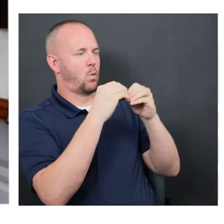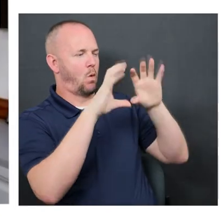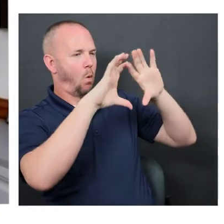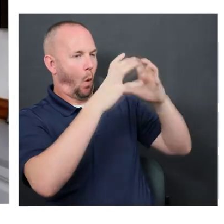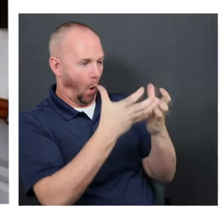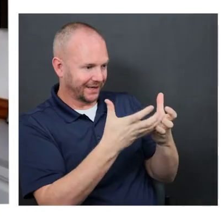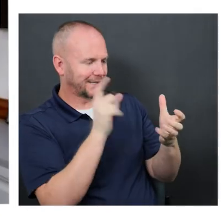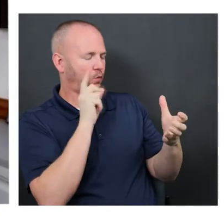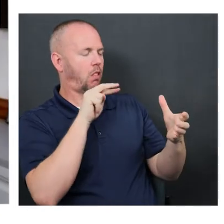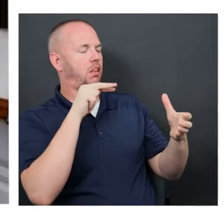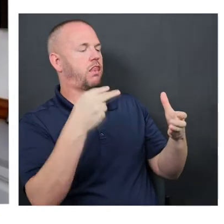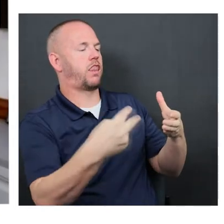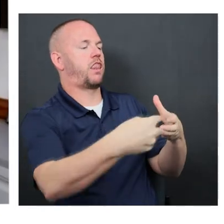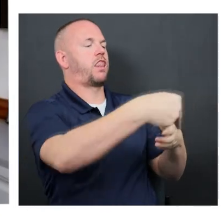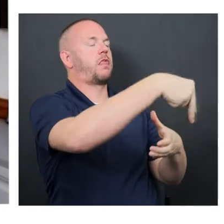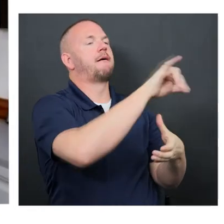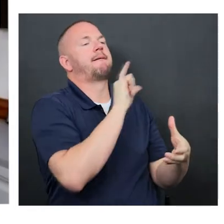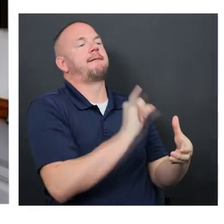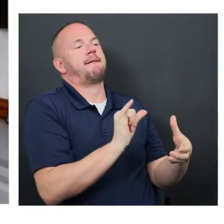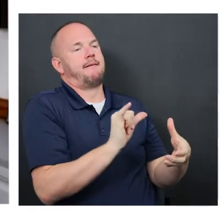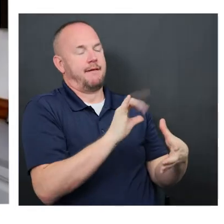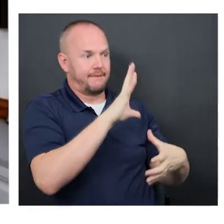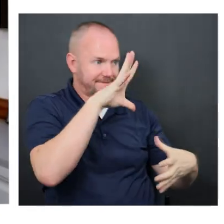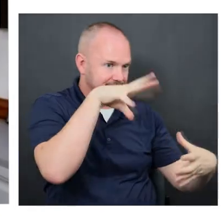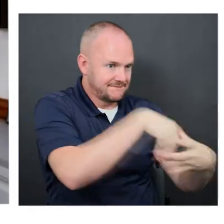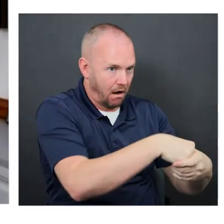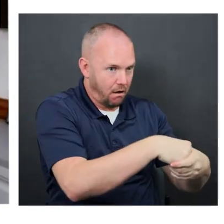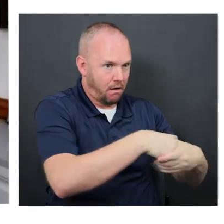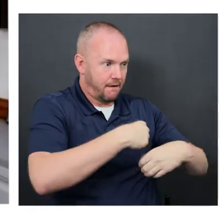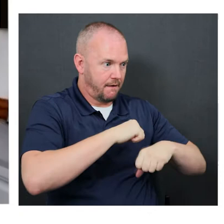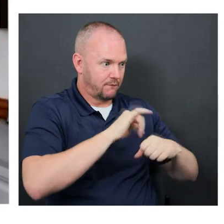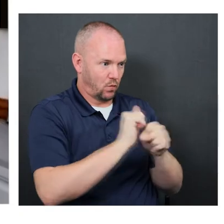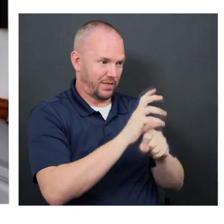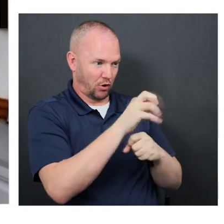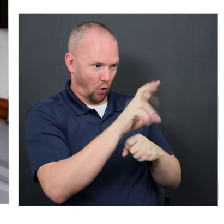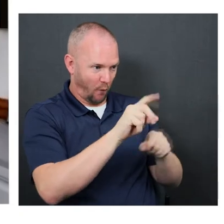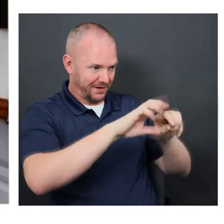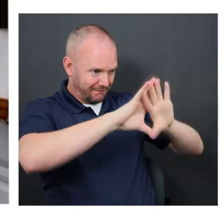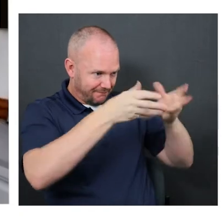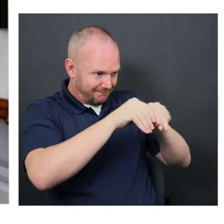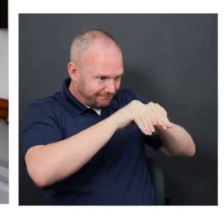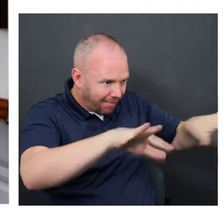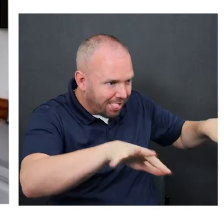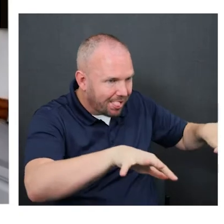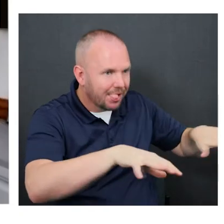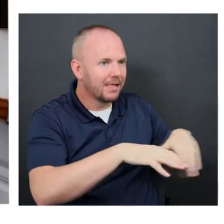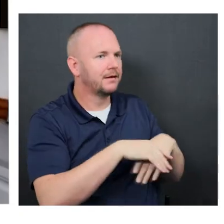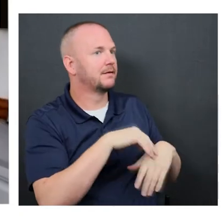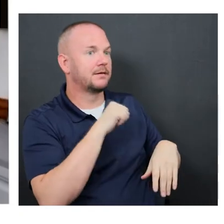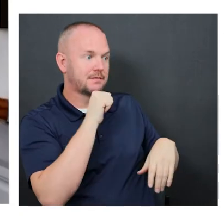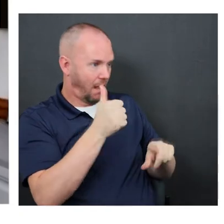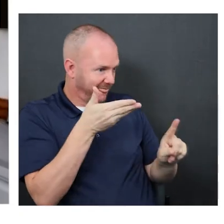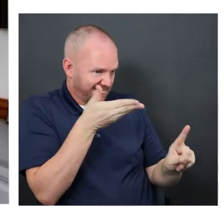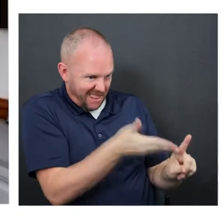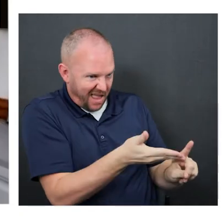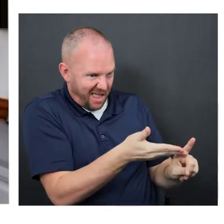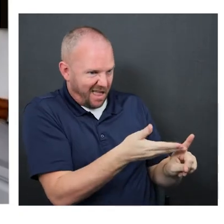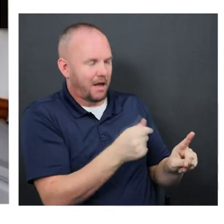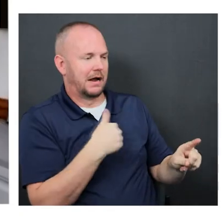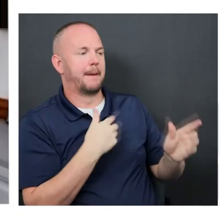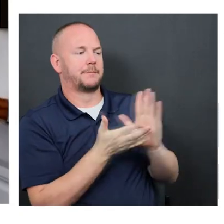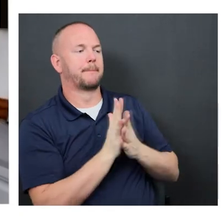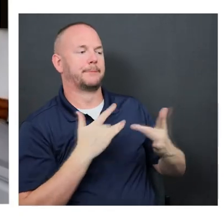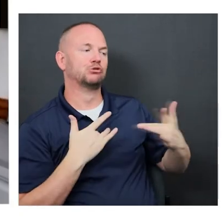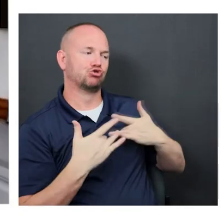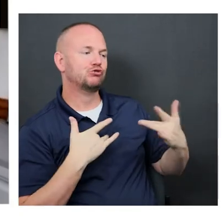If during the COVID you were present, if you weren't present, I have some concerns about that